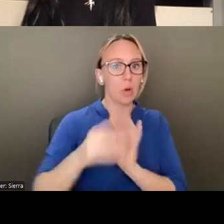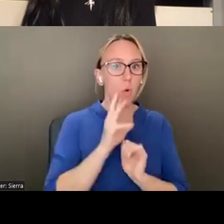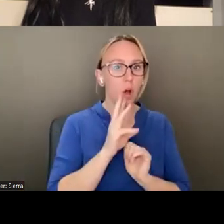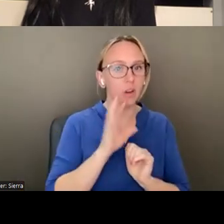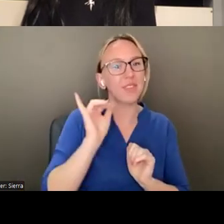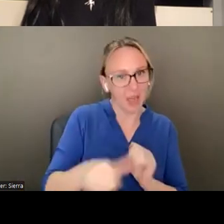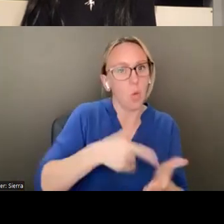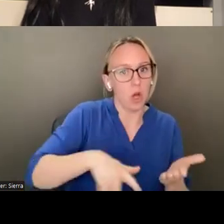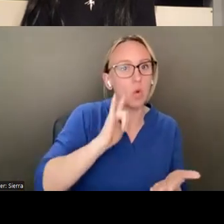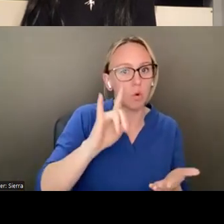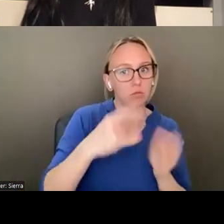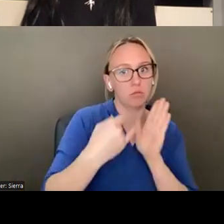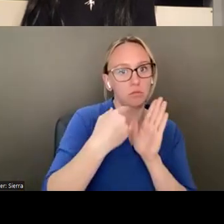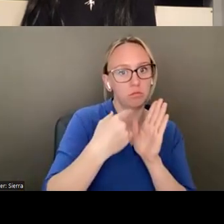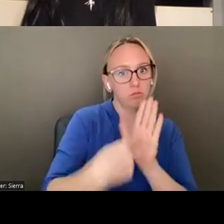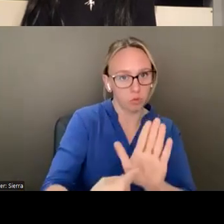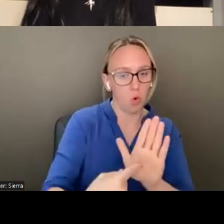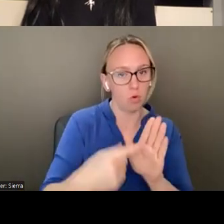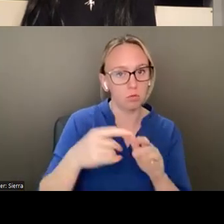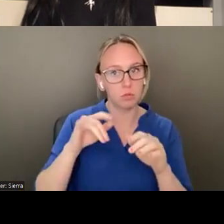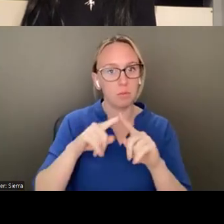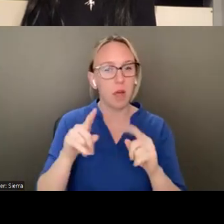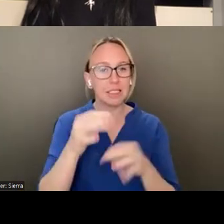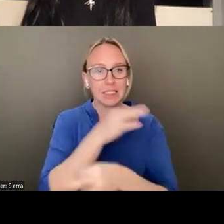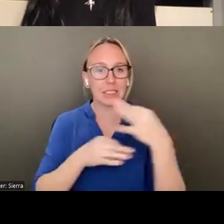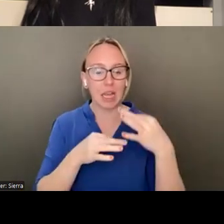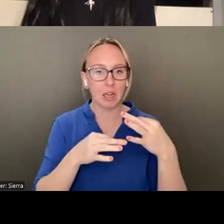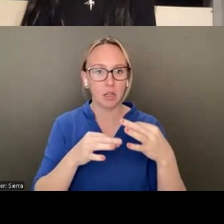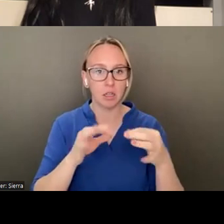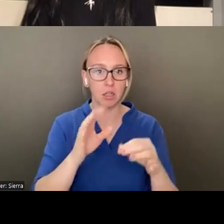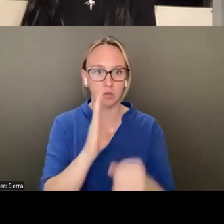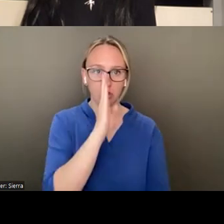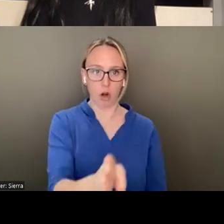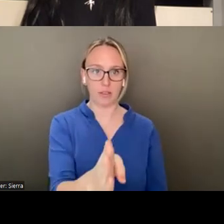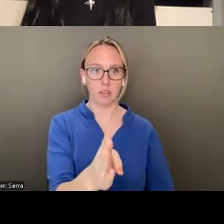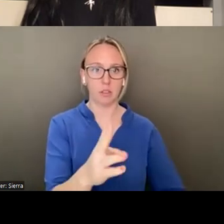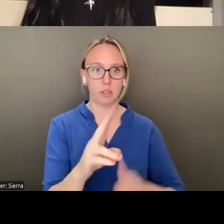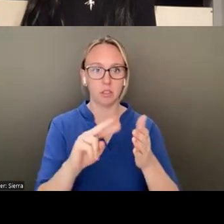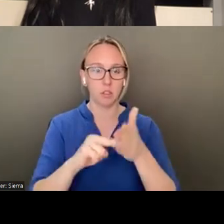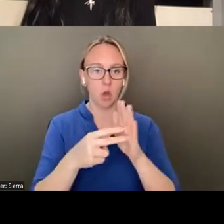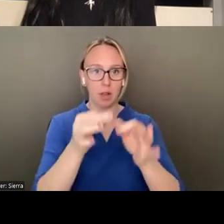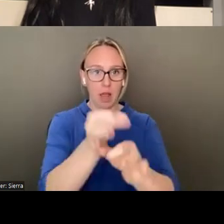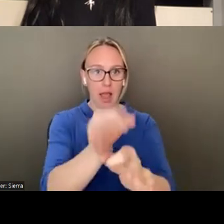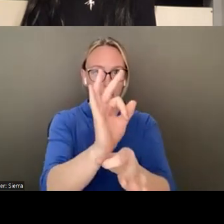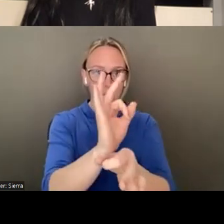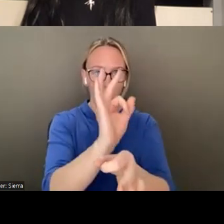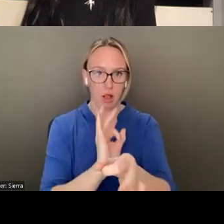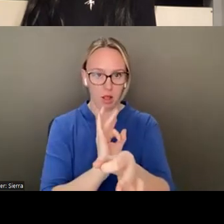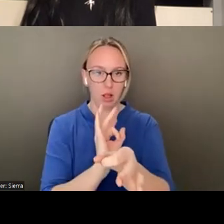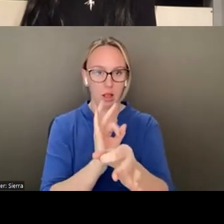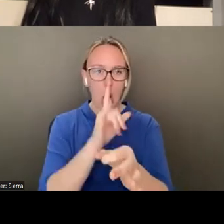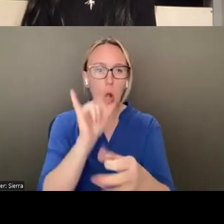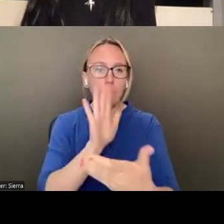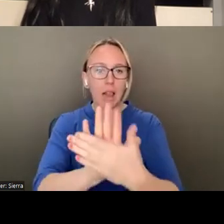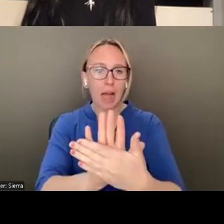instead, it was a dead on view. And I think it was of the handle. So it was flattened in space. And I think it had ice cubes in it.